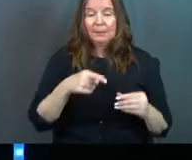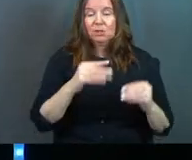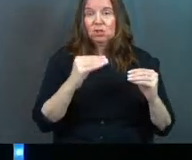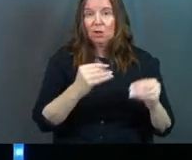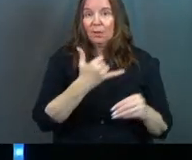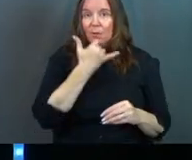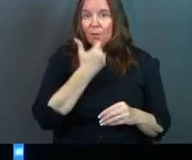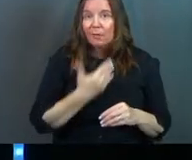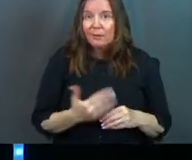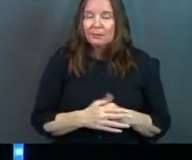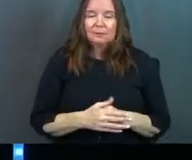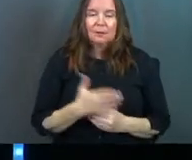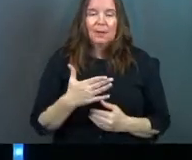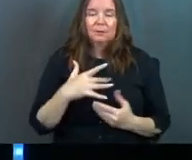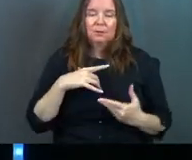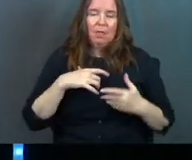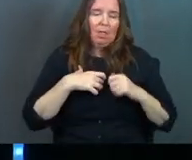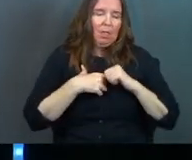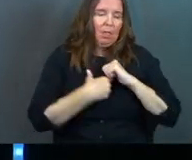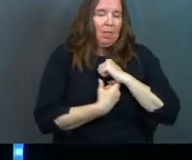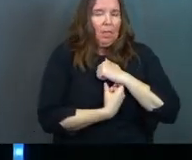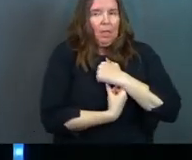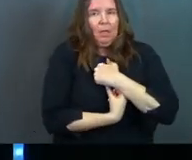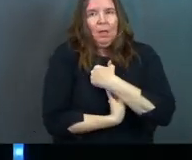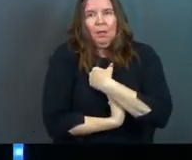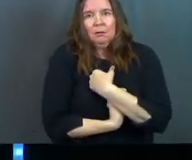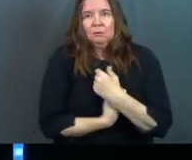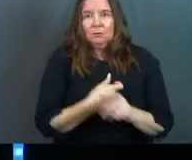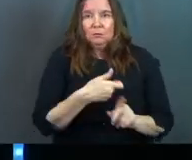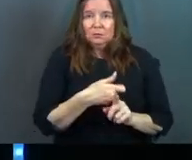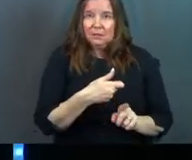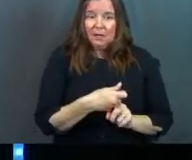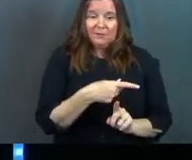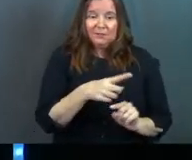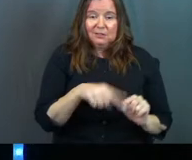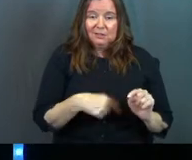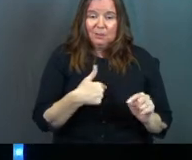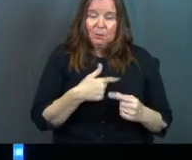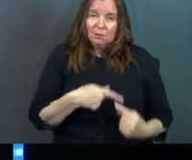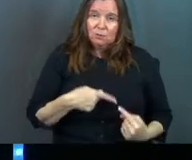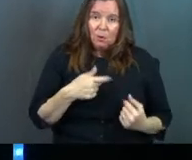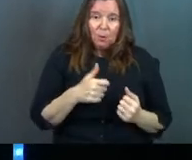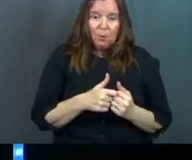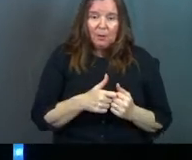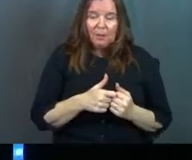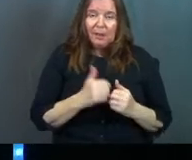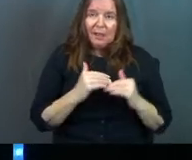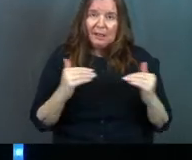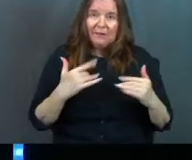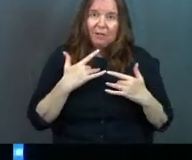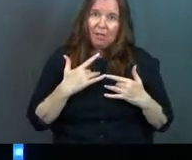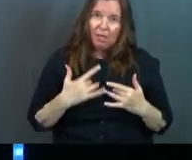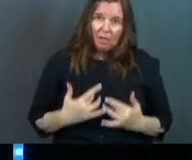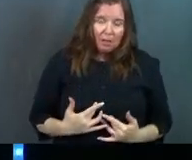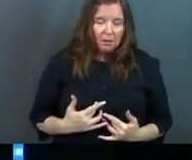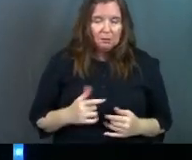things. She was all tied up in knots. So tied up in knots herself that she was struggling with a level of depression constantly